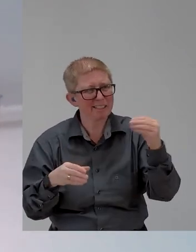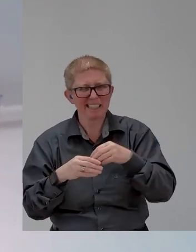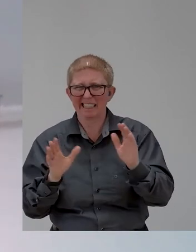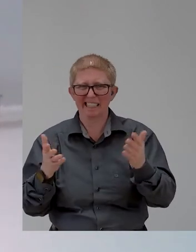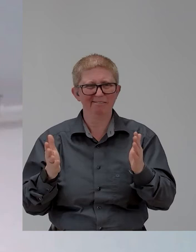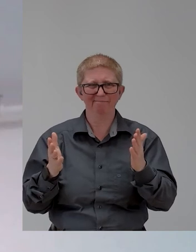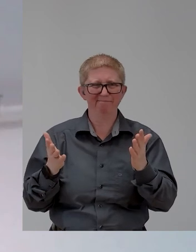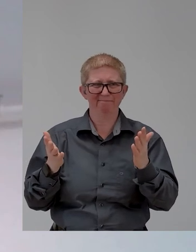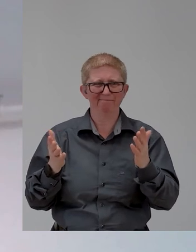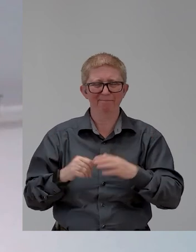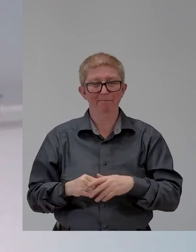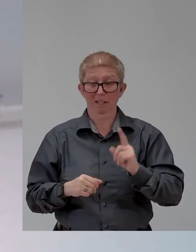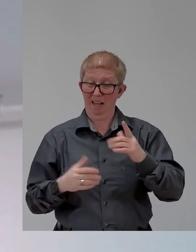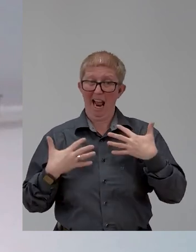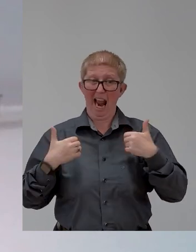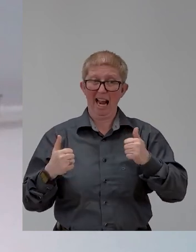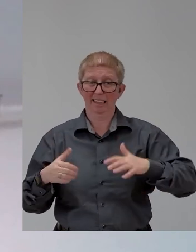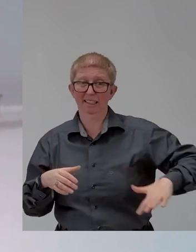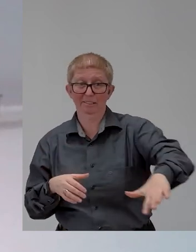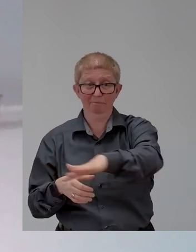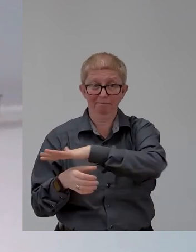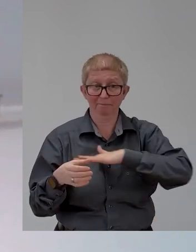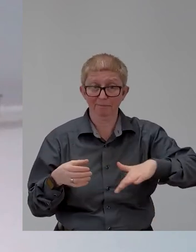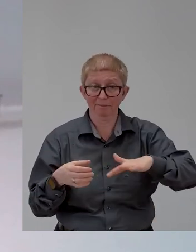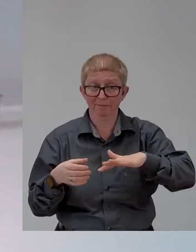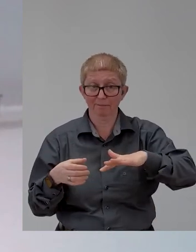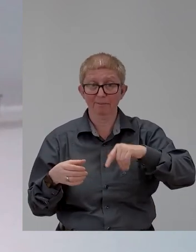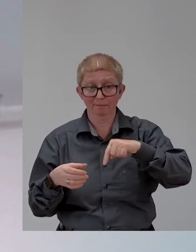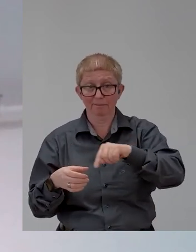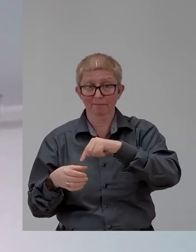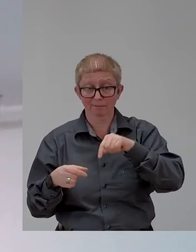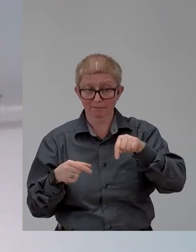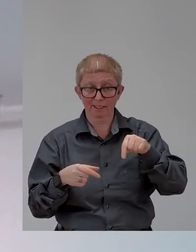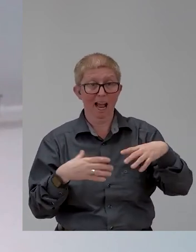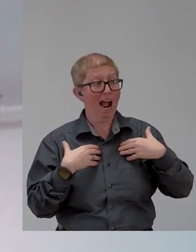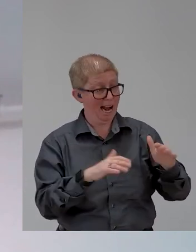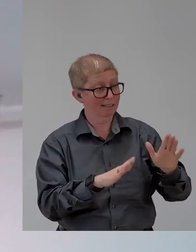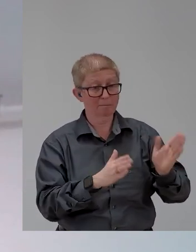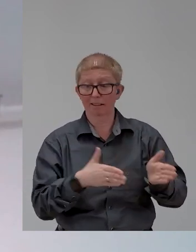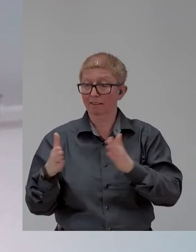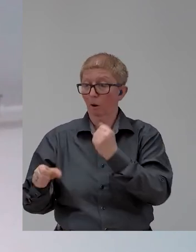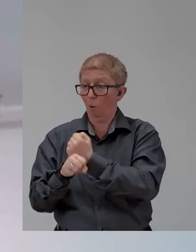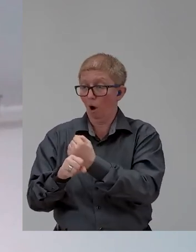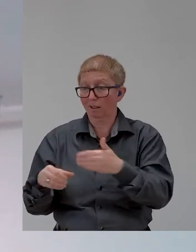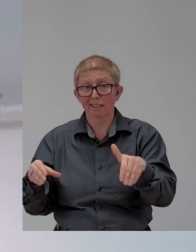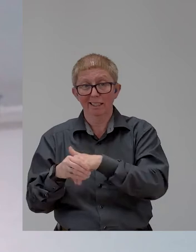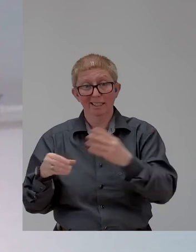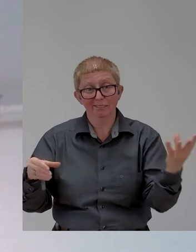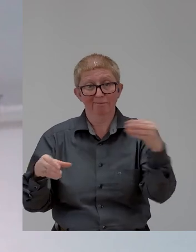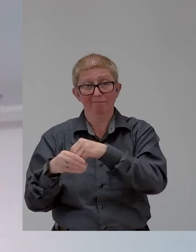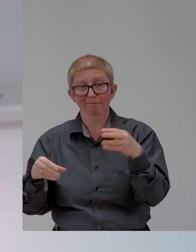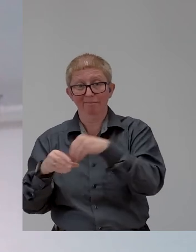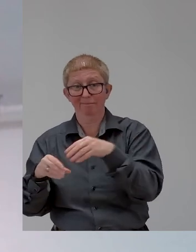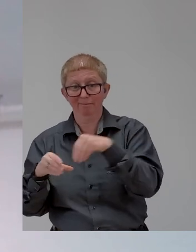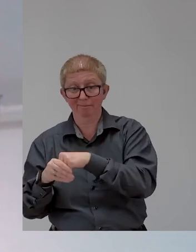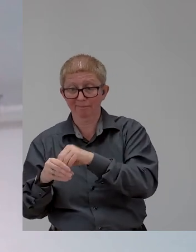and it includes employment, where often they will use screening devices to exclude people with disabilities. We